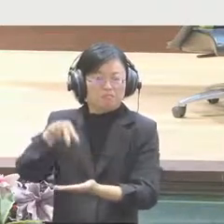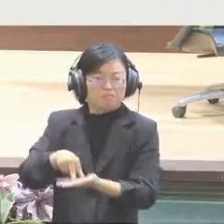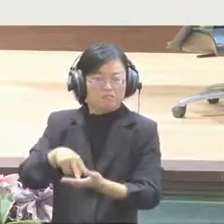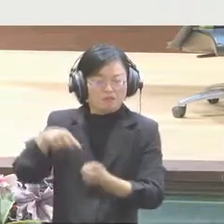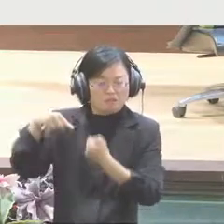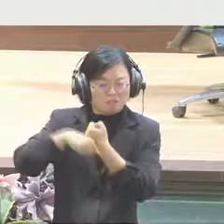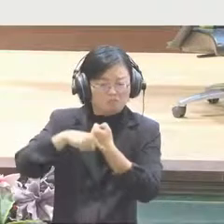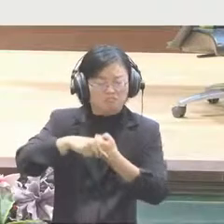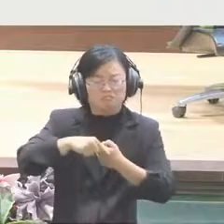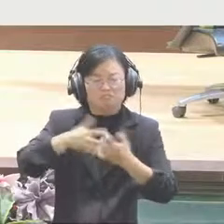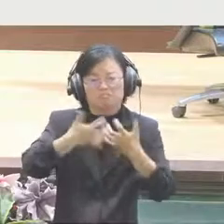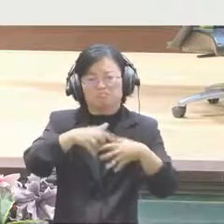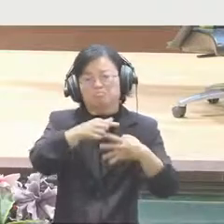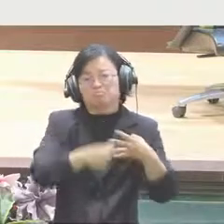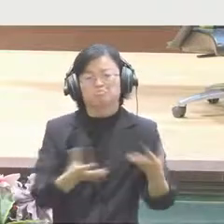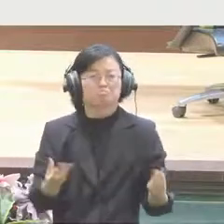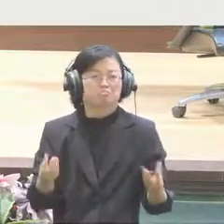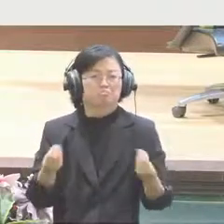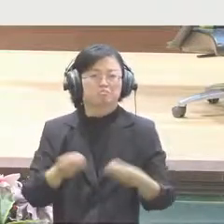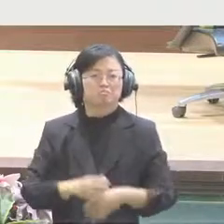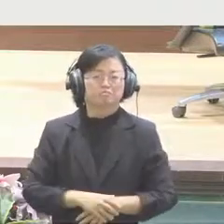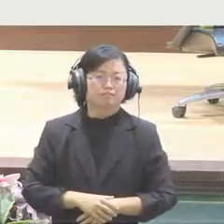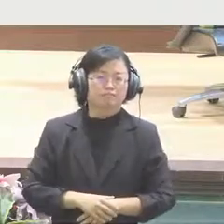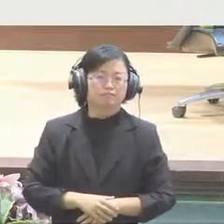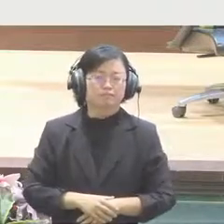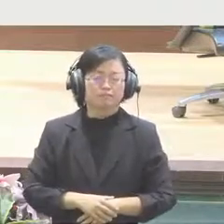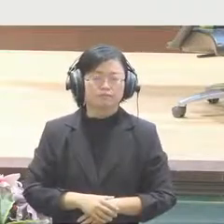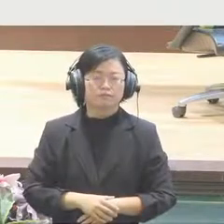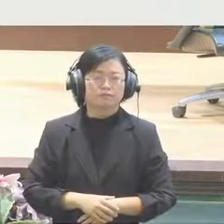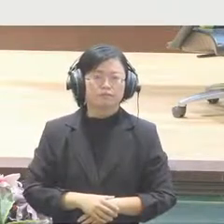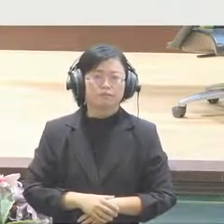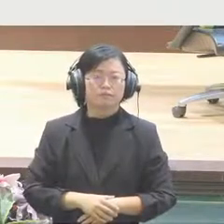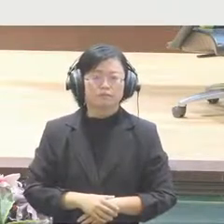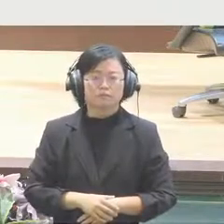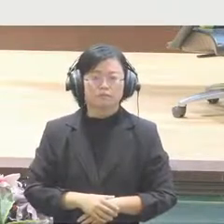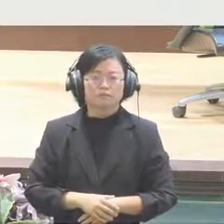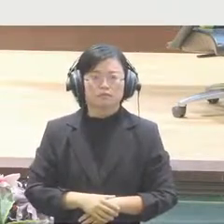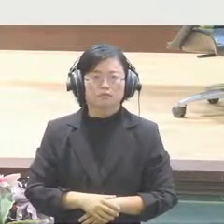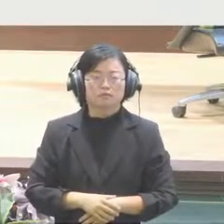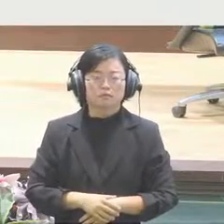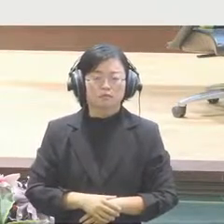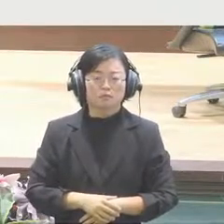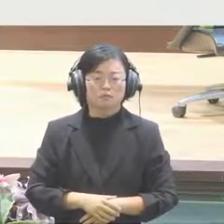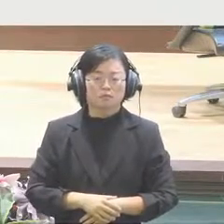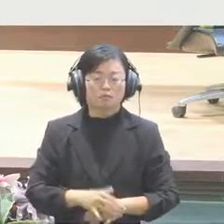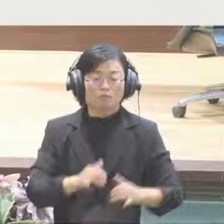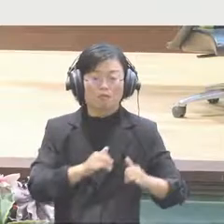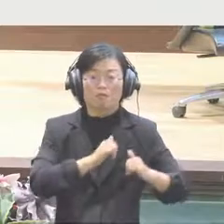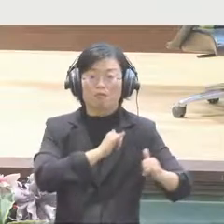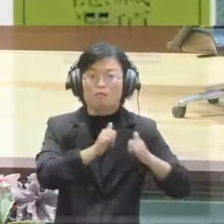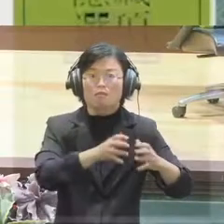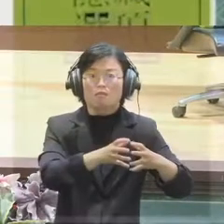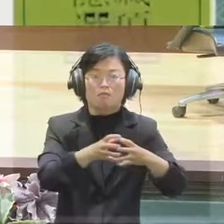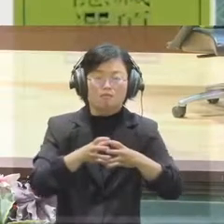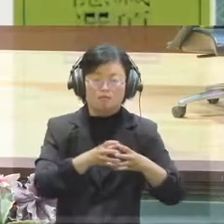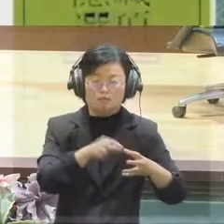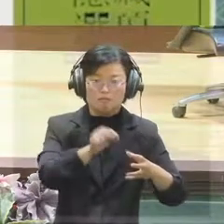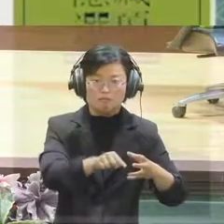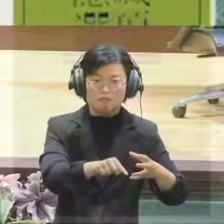research for the community to solve the pressing social issues.